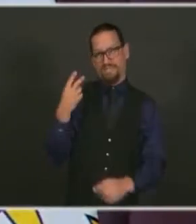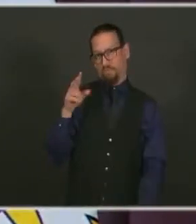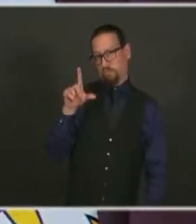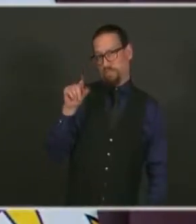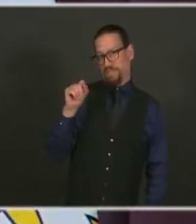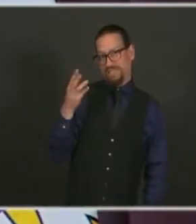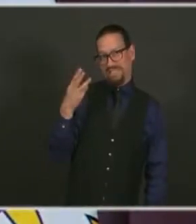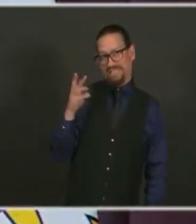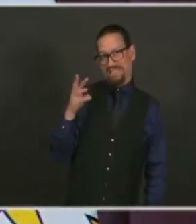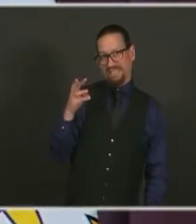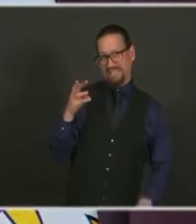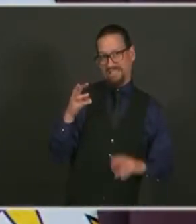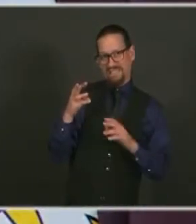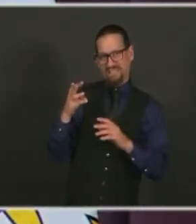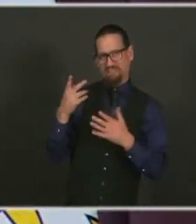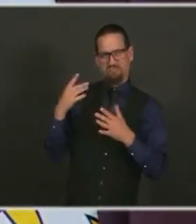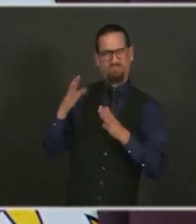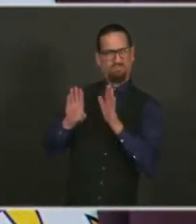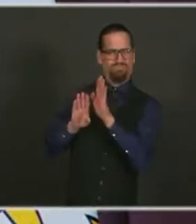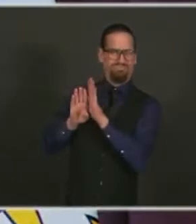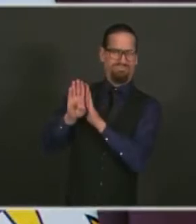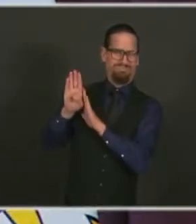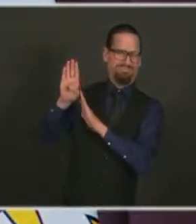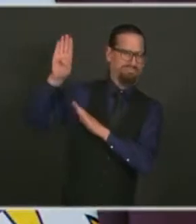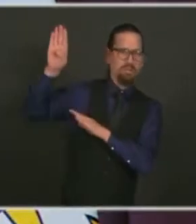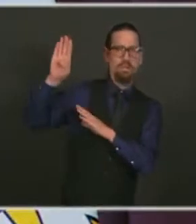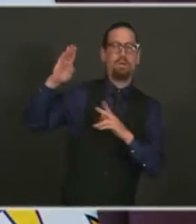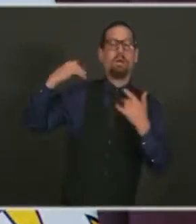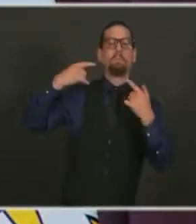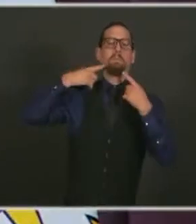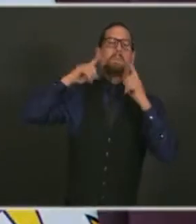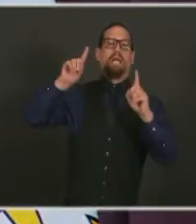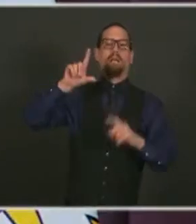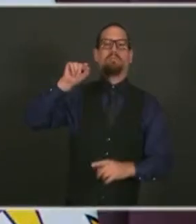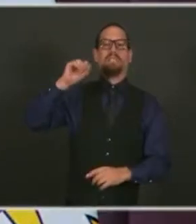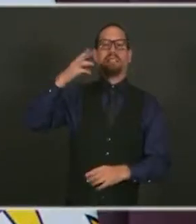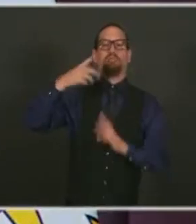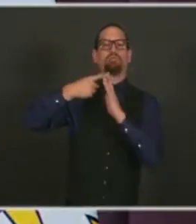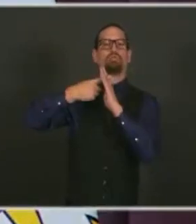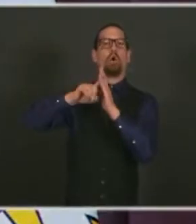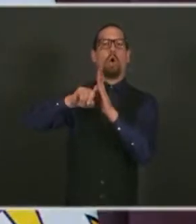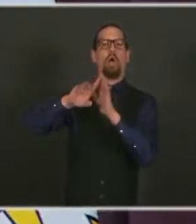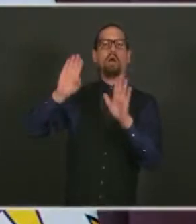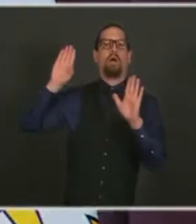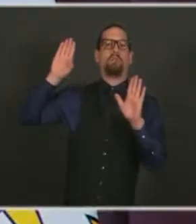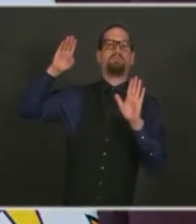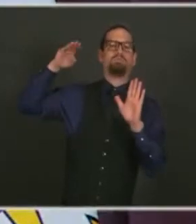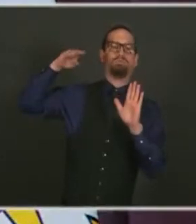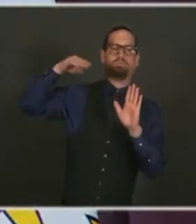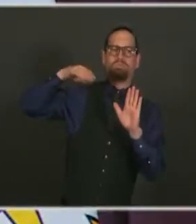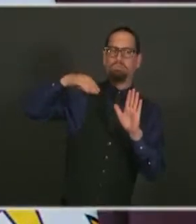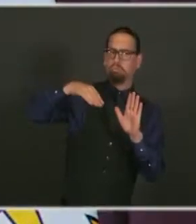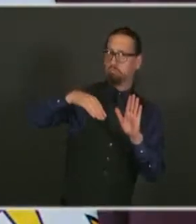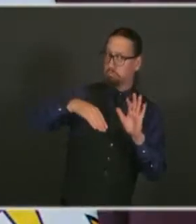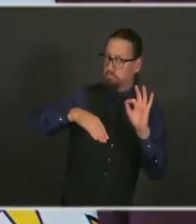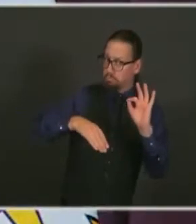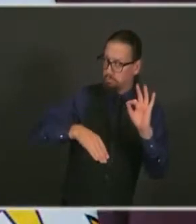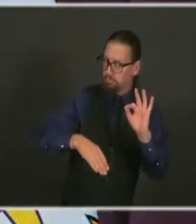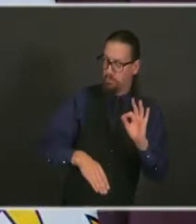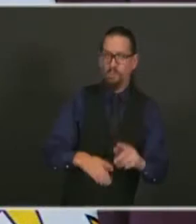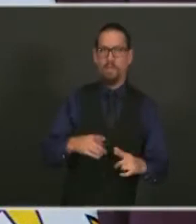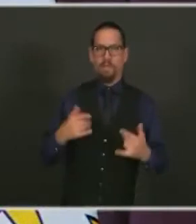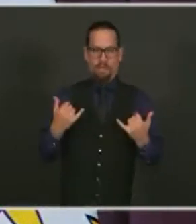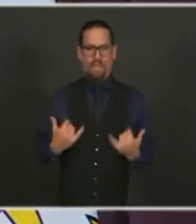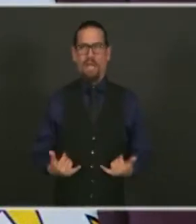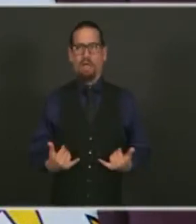Earlier in 2020, we started seeing increases. We're now on a path to exceed our 2016 total by